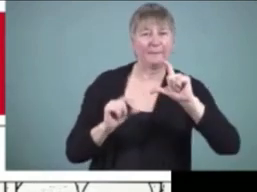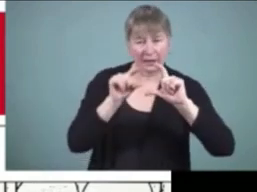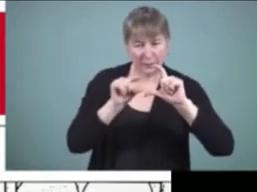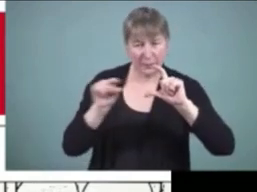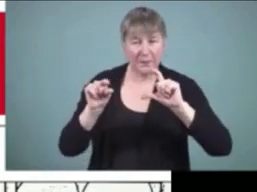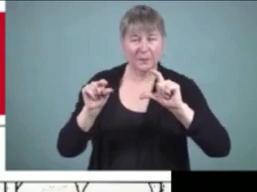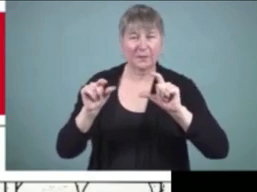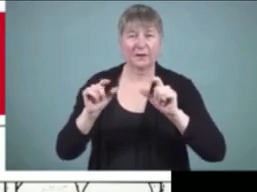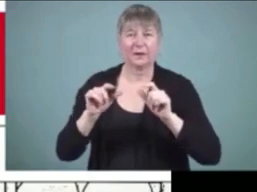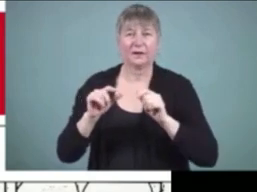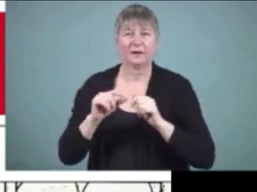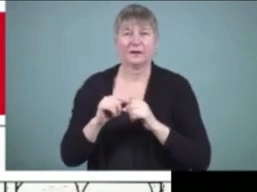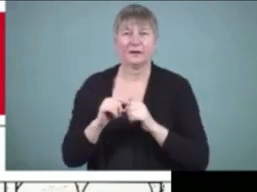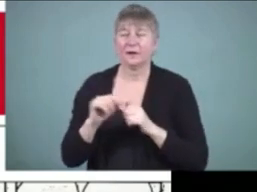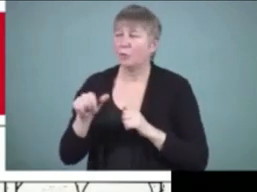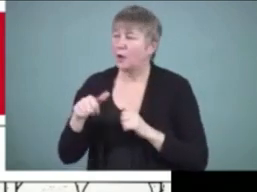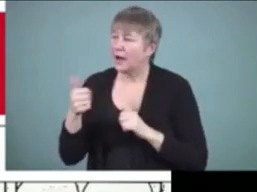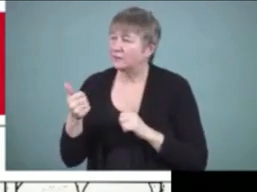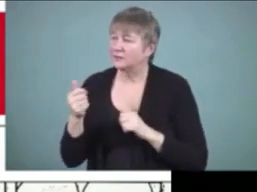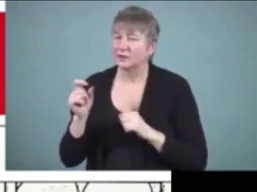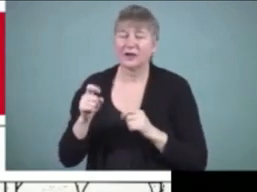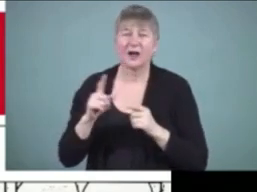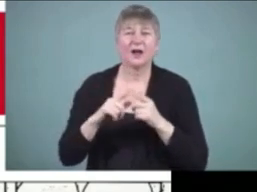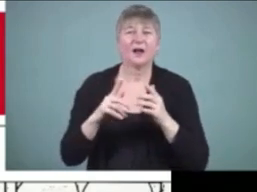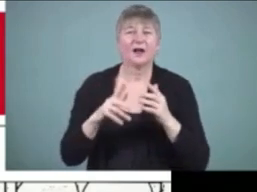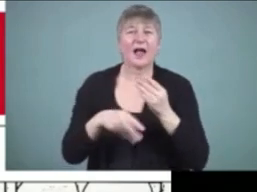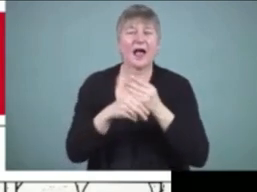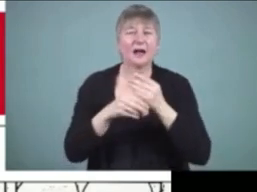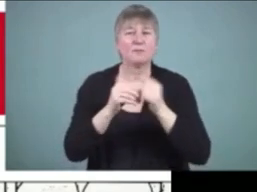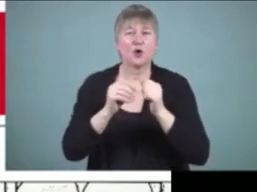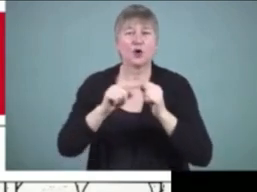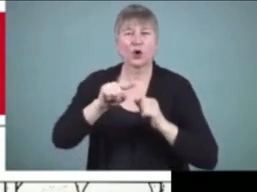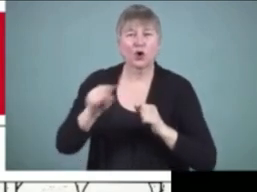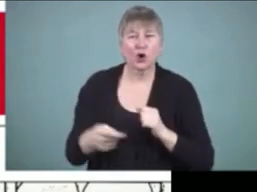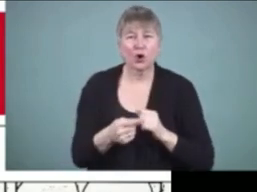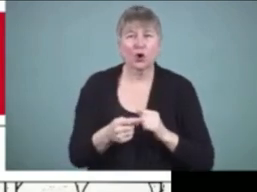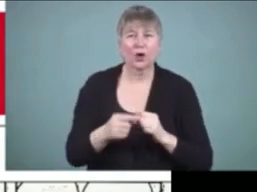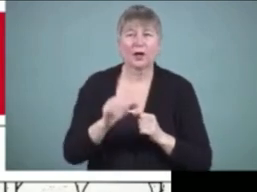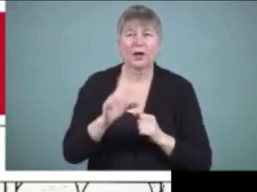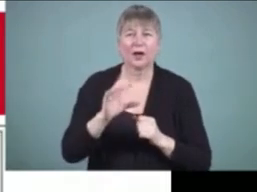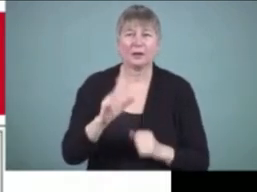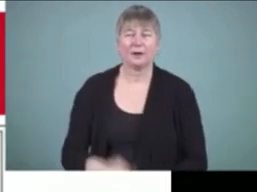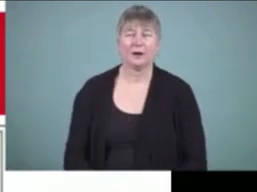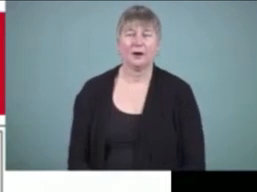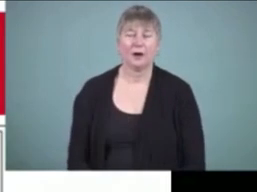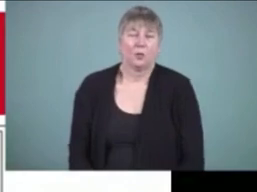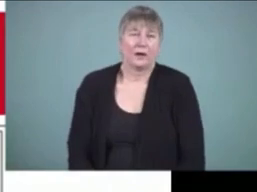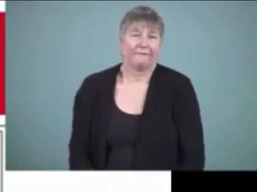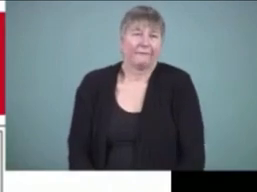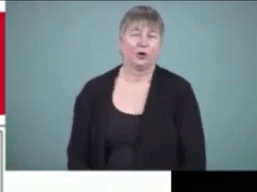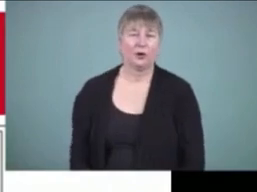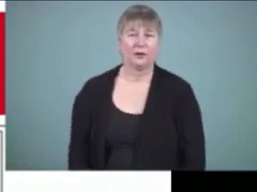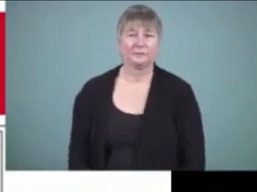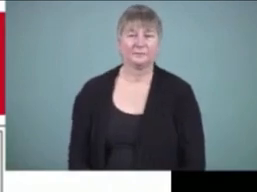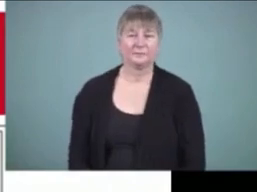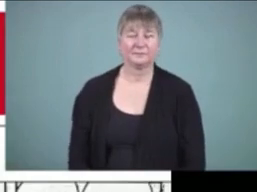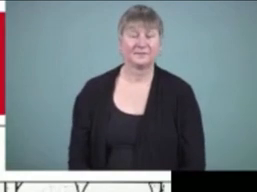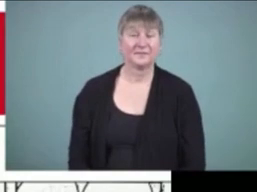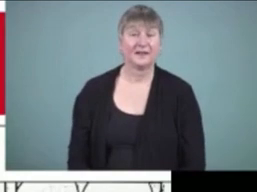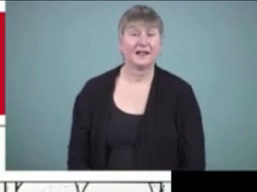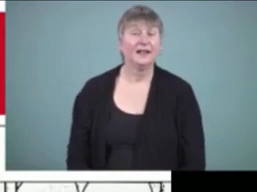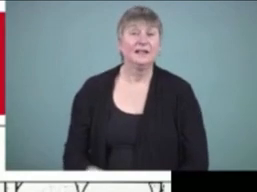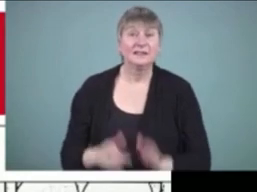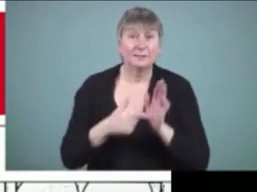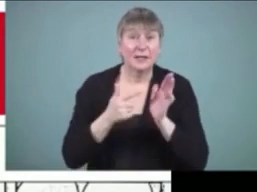show me where you sprinkle in the little curvy marks commas whatever even punctuation which you think would be